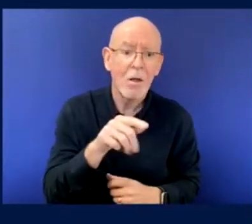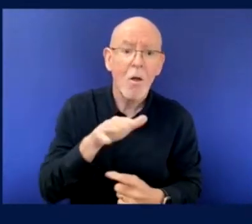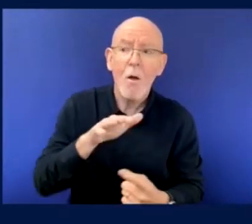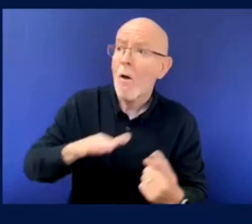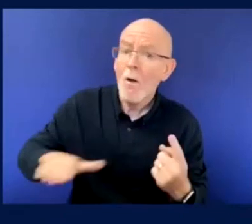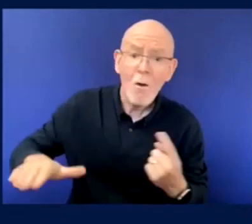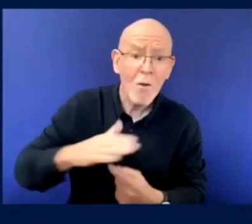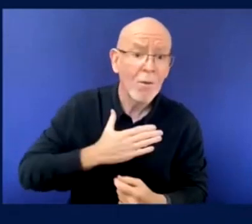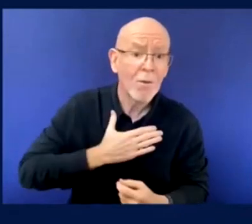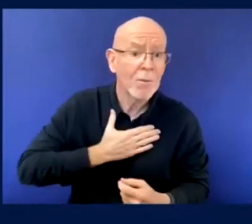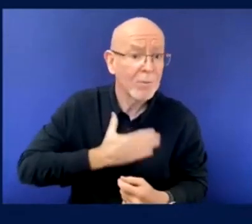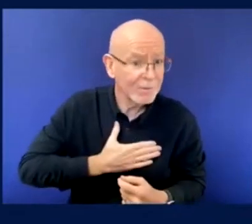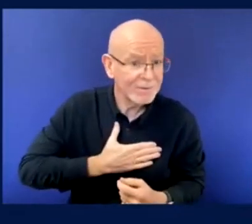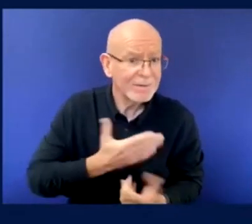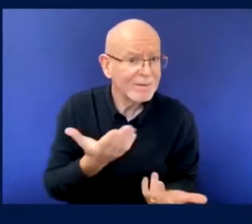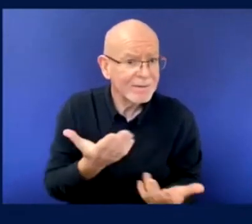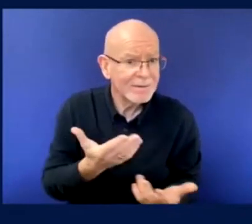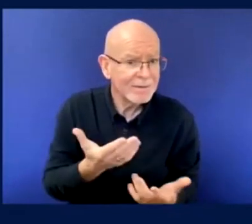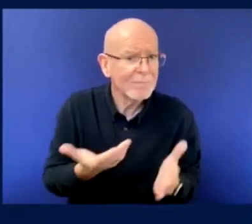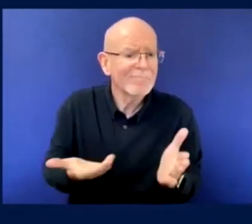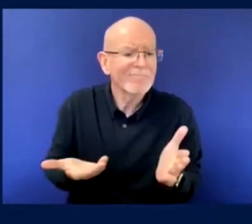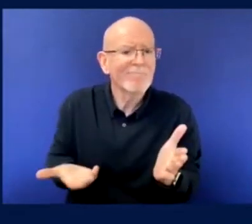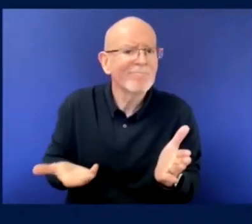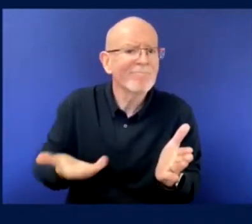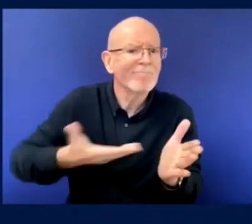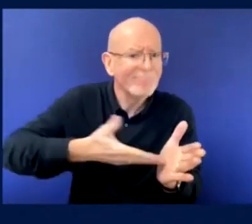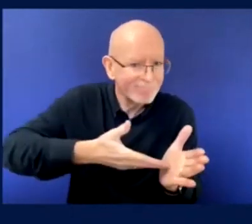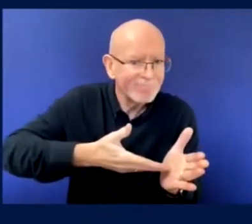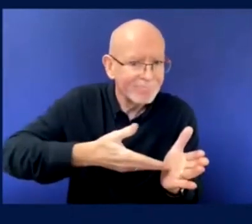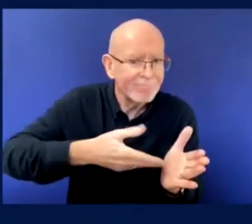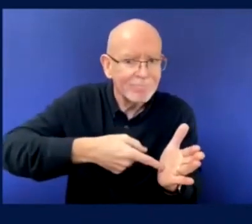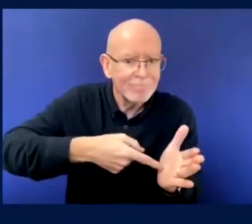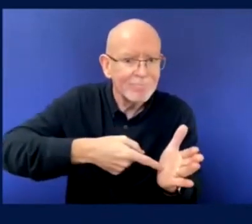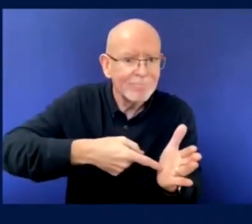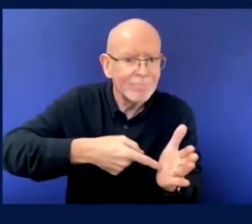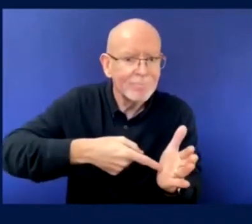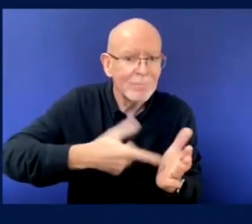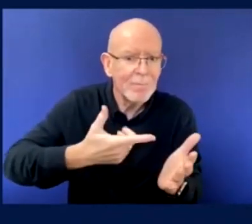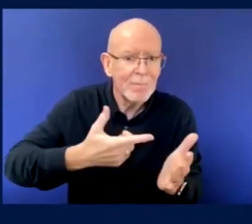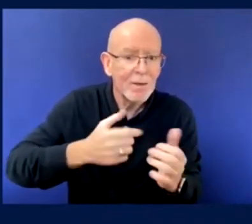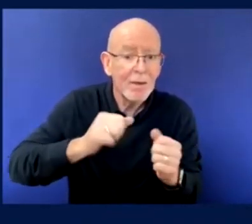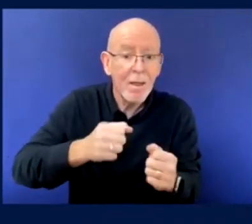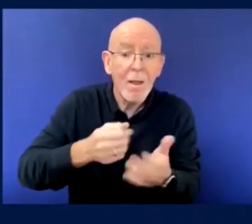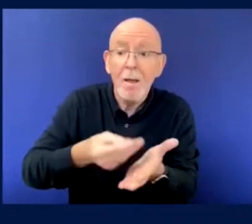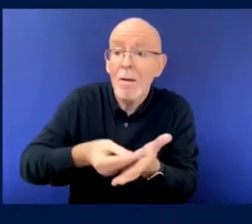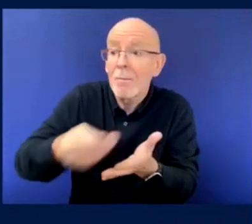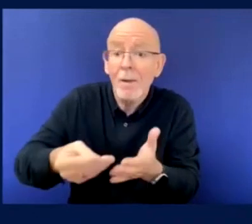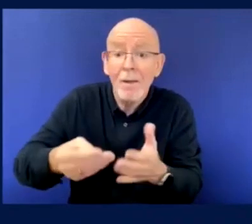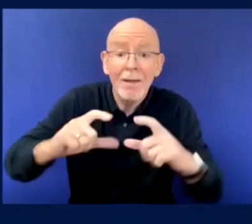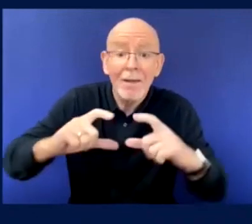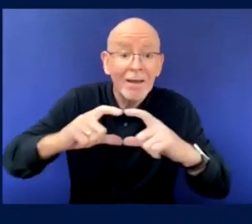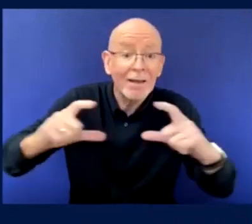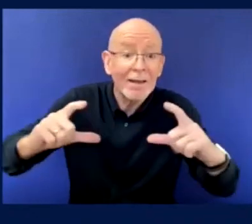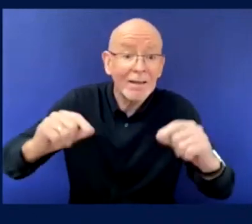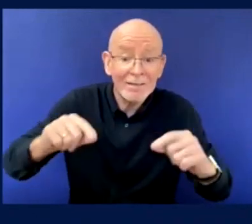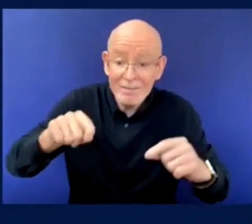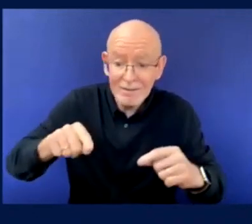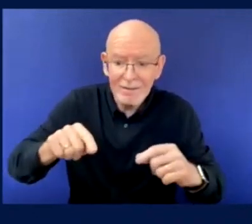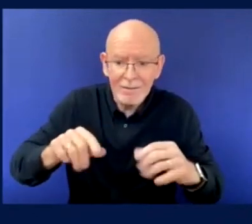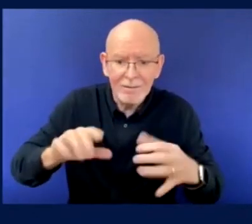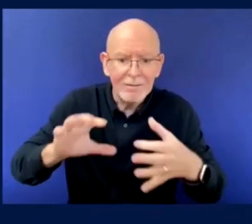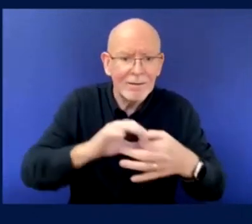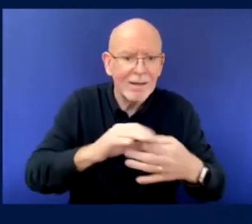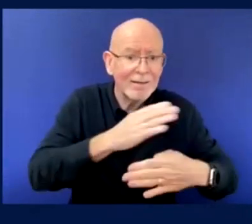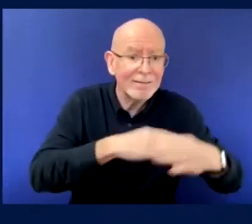a little bit easier as well. Um, cause sometimes purchasing the tickets can be really quite a laborious thing as well. You know,